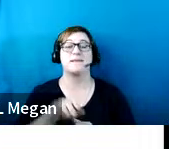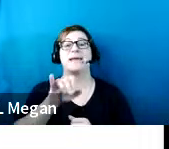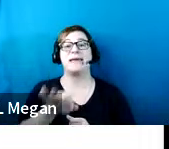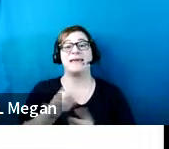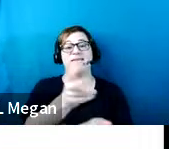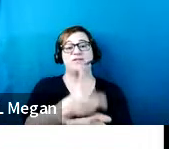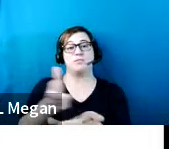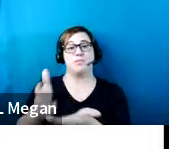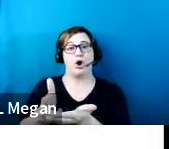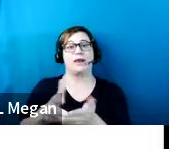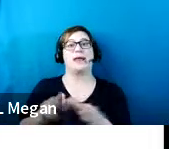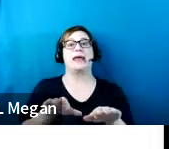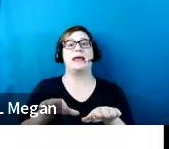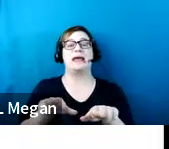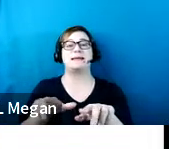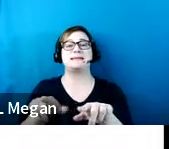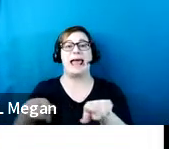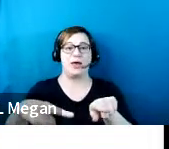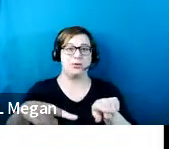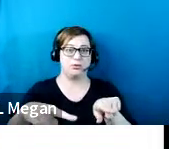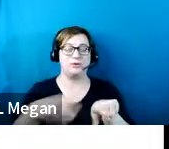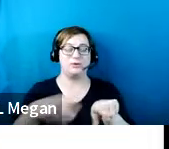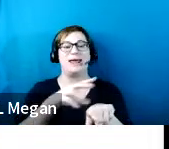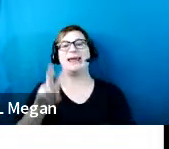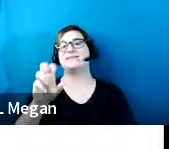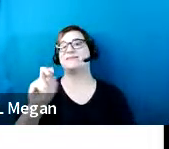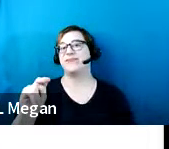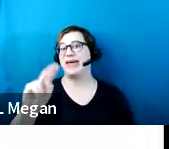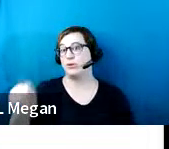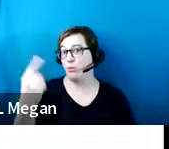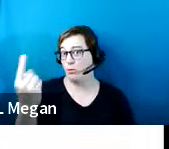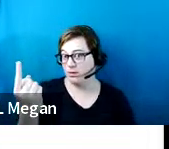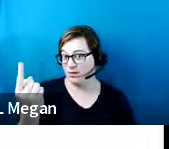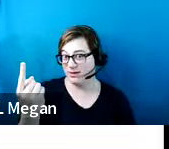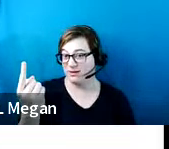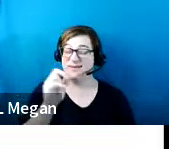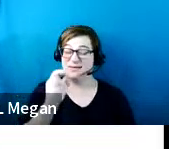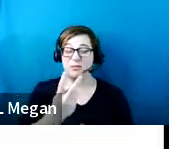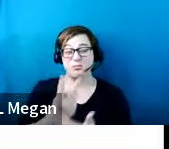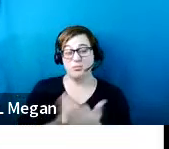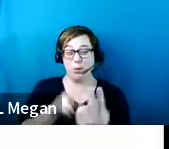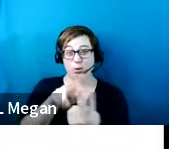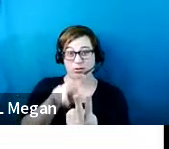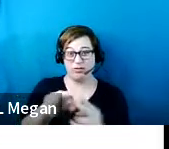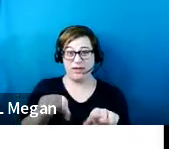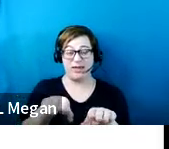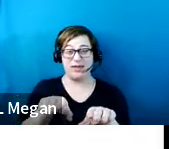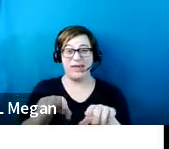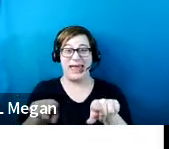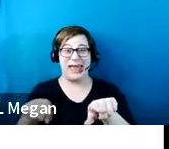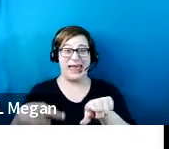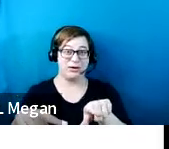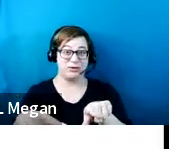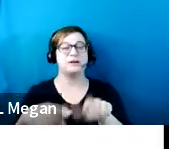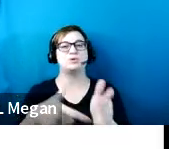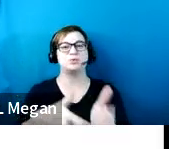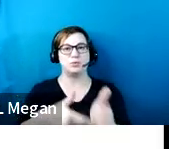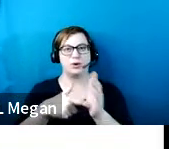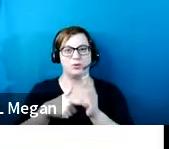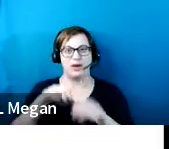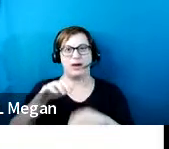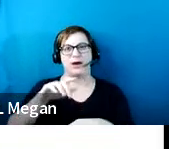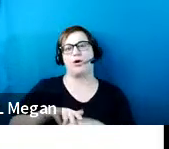and if it is a van space. If it is both of those things, then actually has to be on the passenger